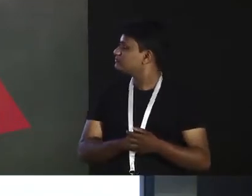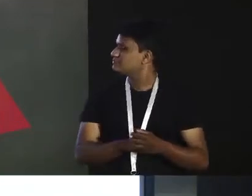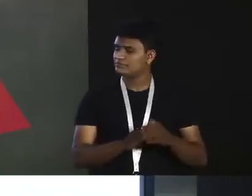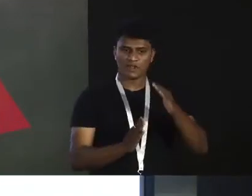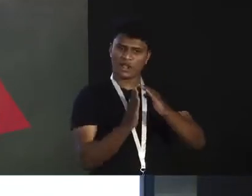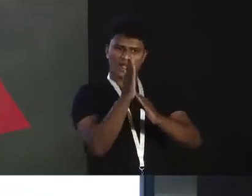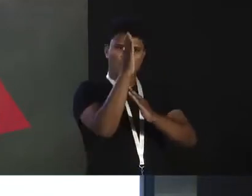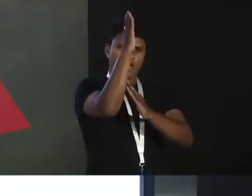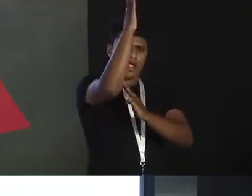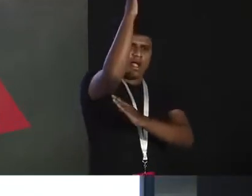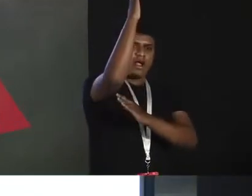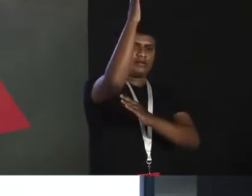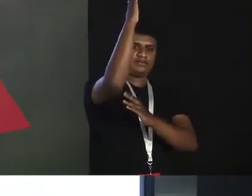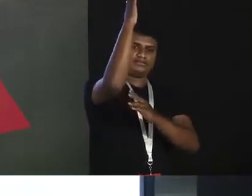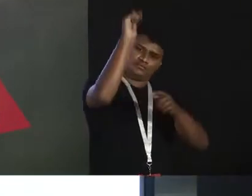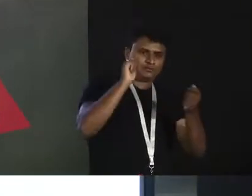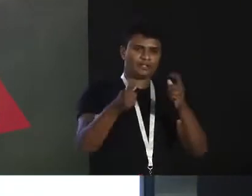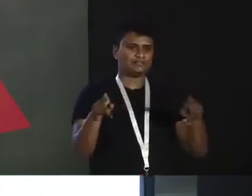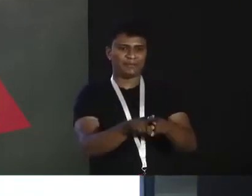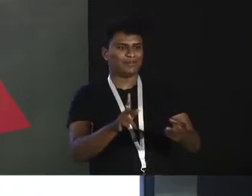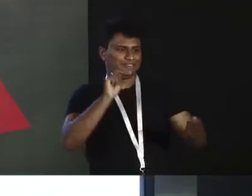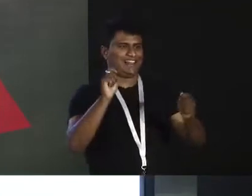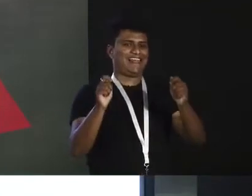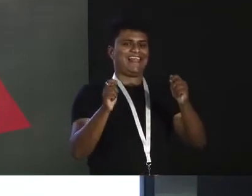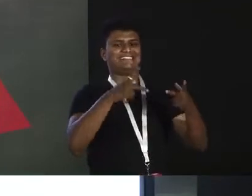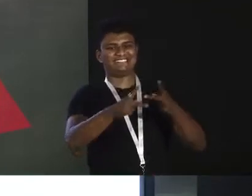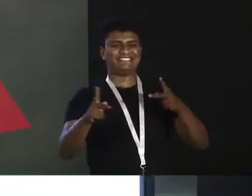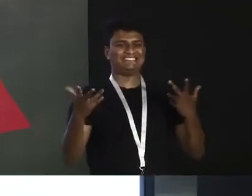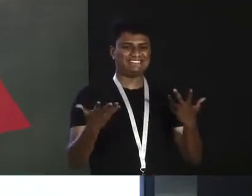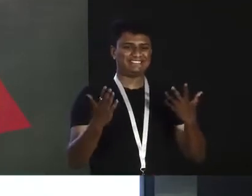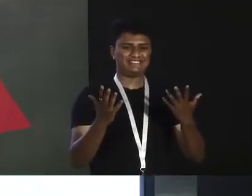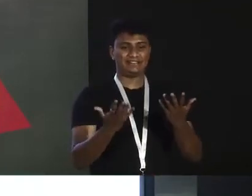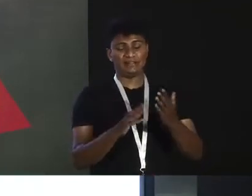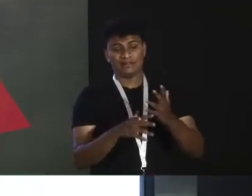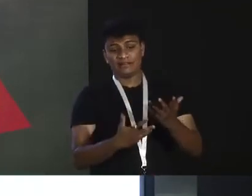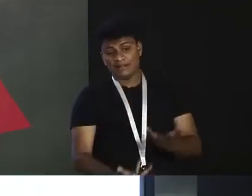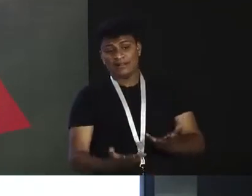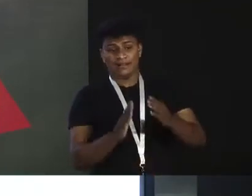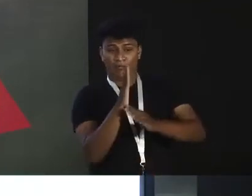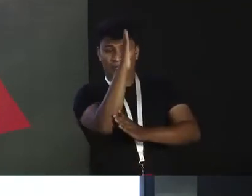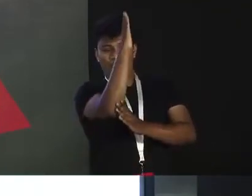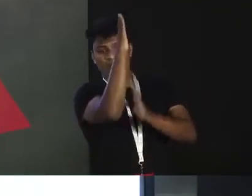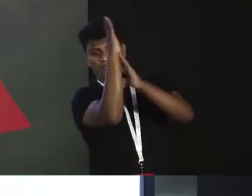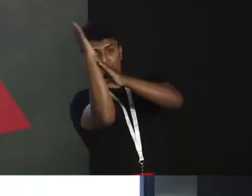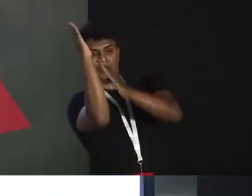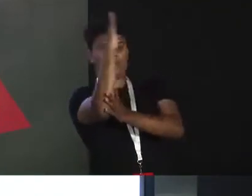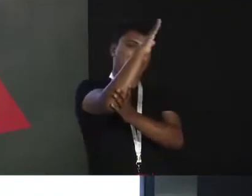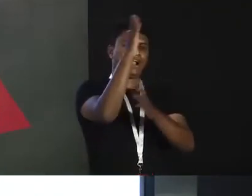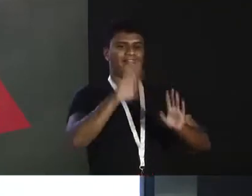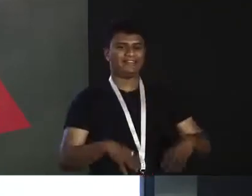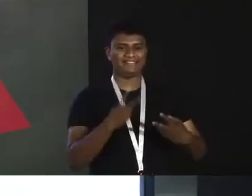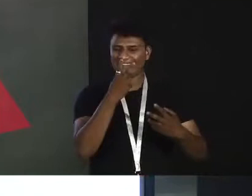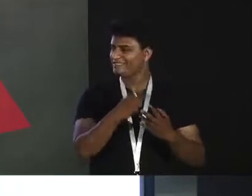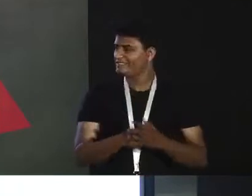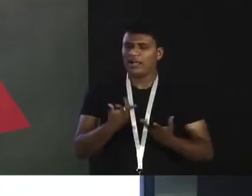as well as the other, around the tower. It's not a plain vertical column, right? There are other things,